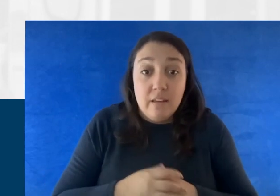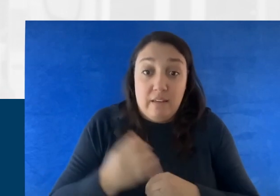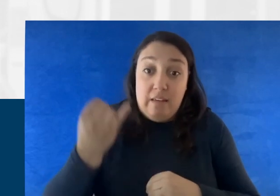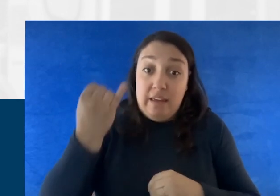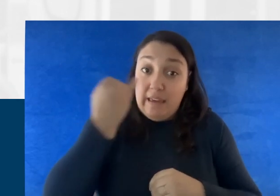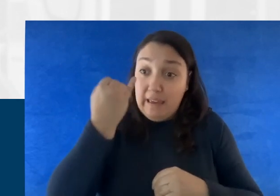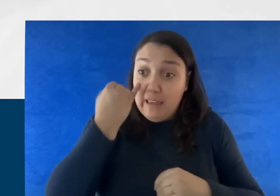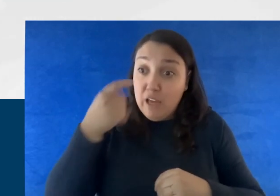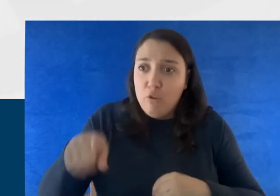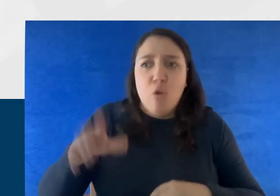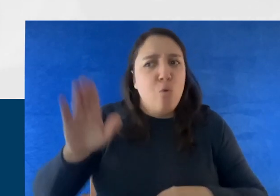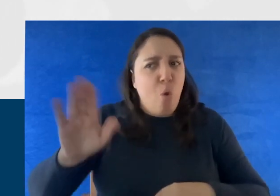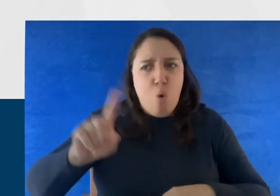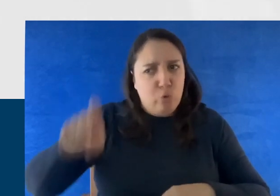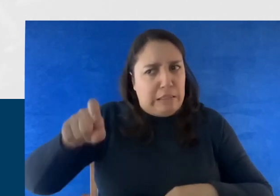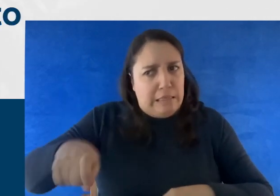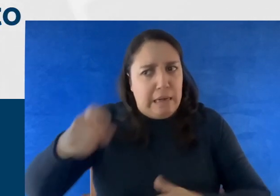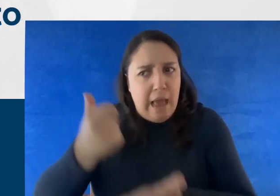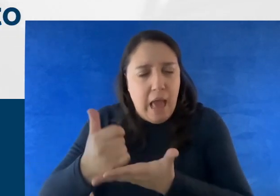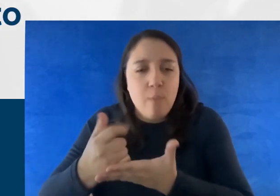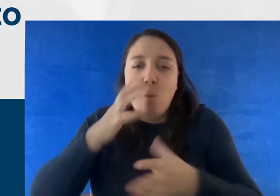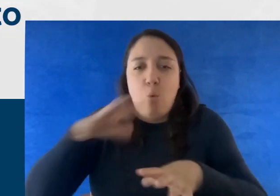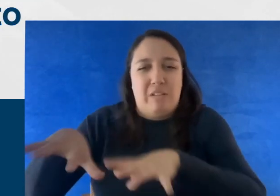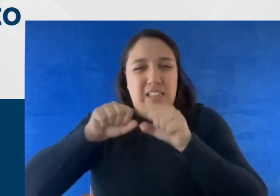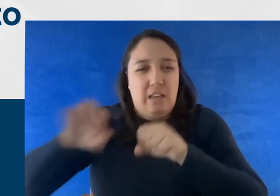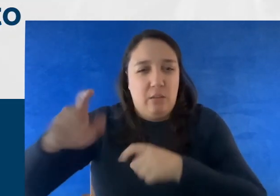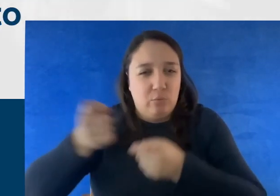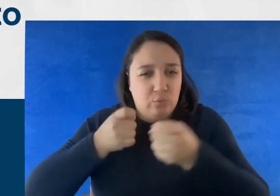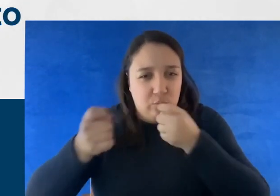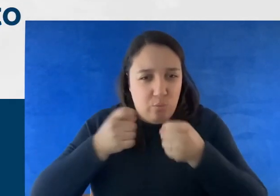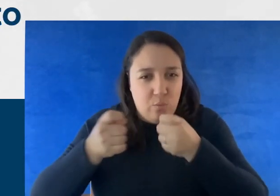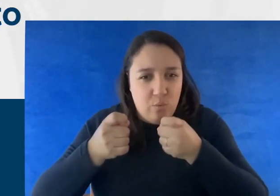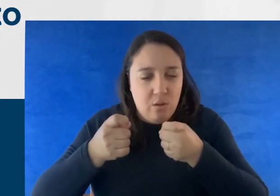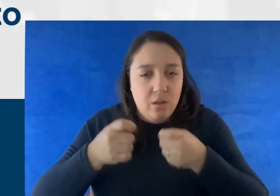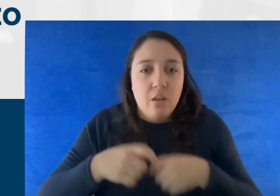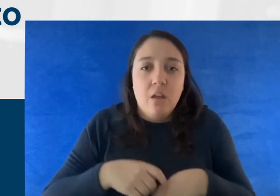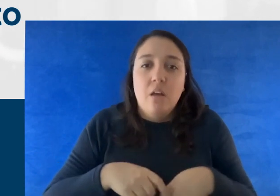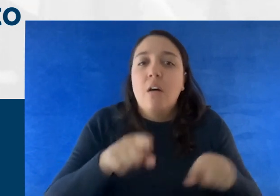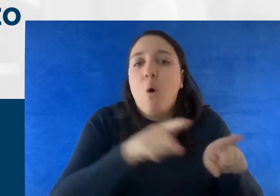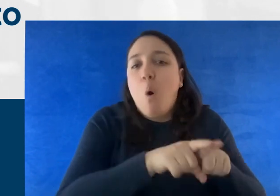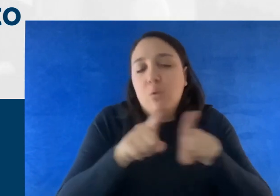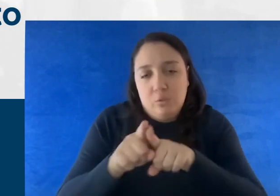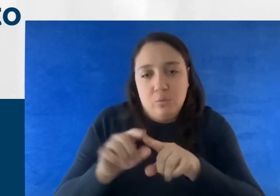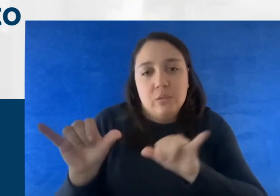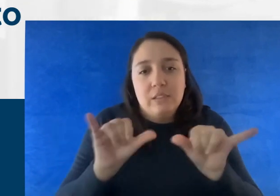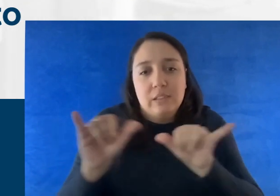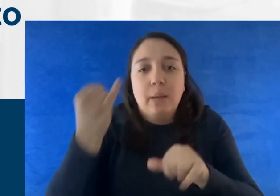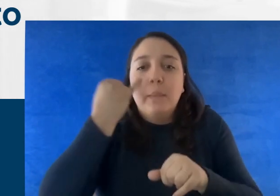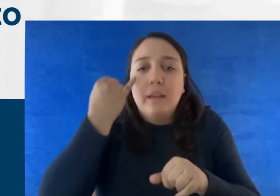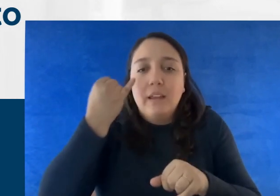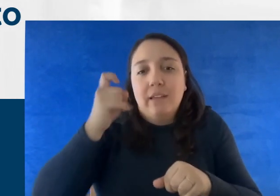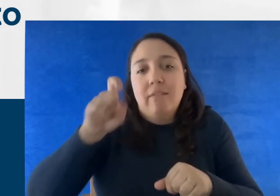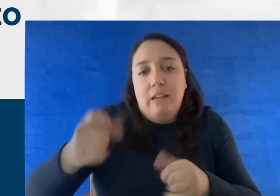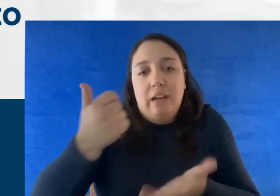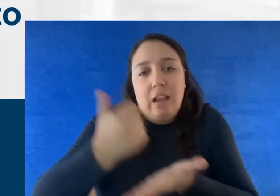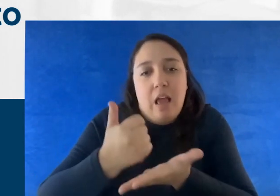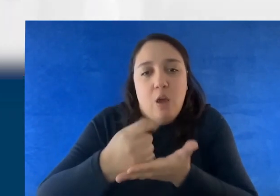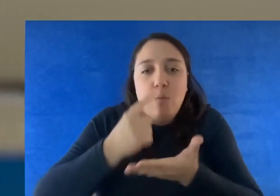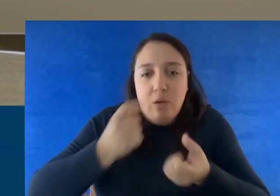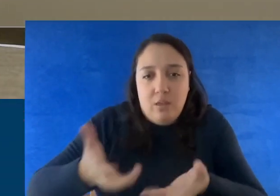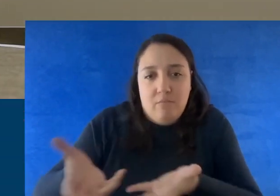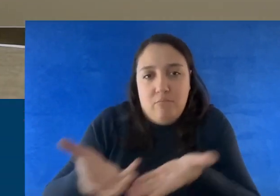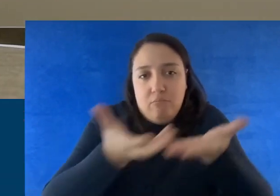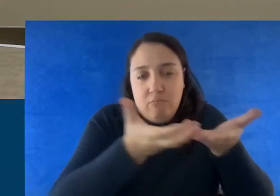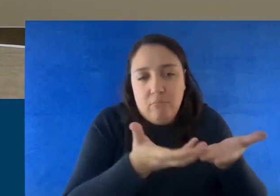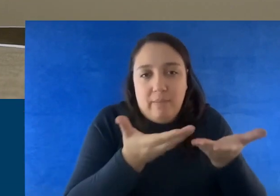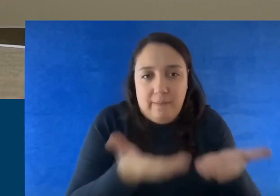control away from that person. This also applies to offering help with carrying items. A man with a cane walks down